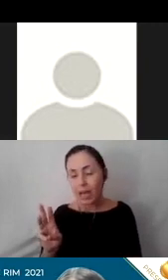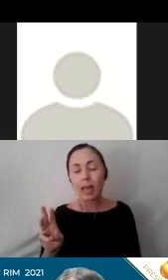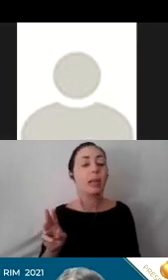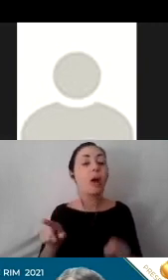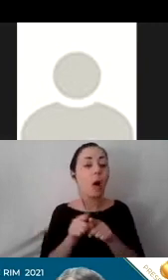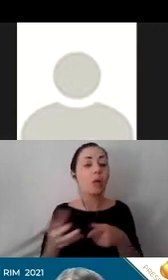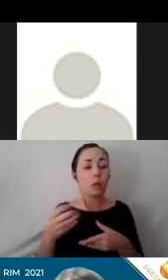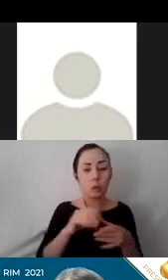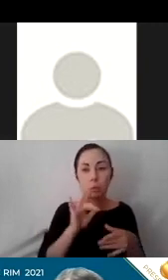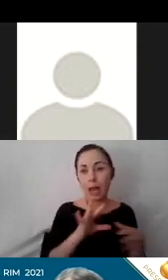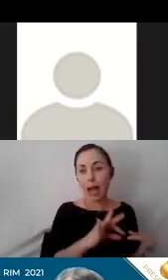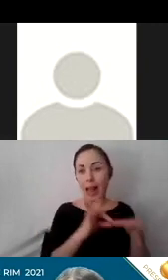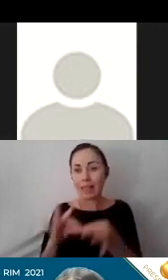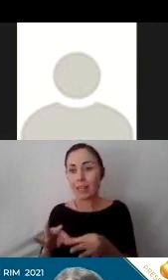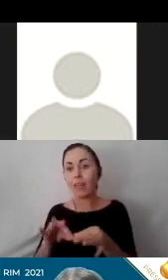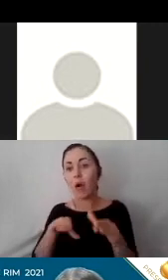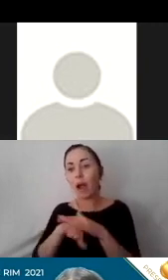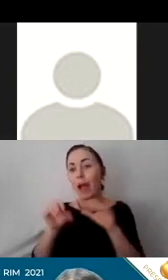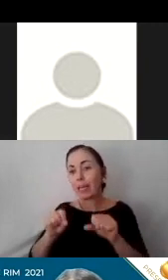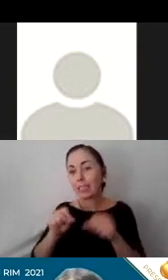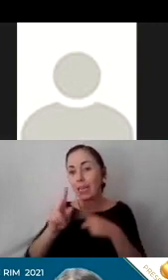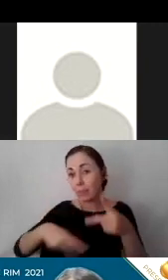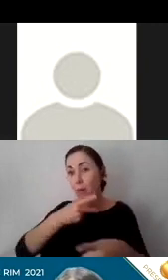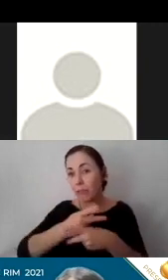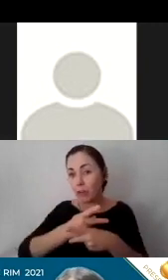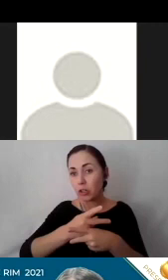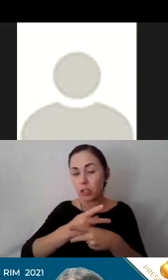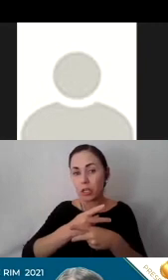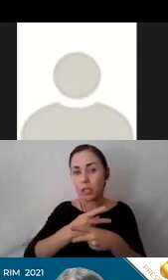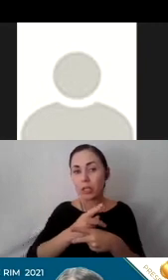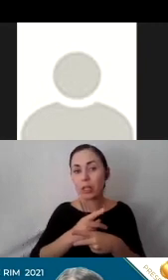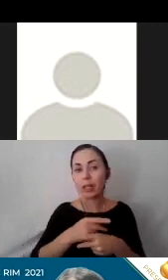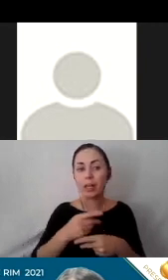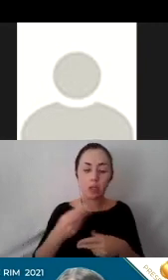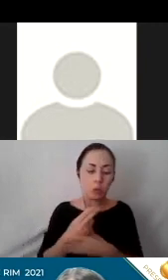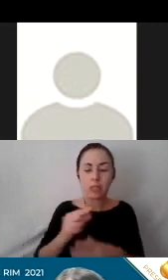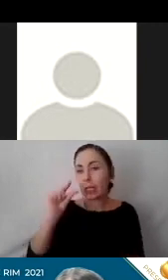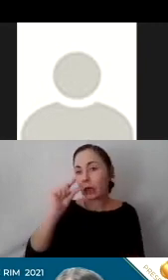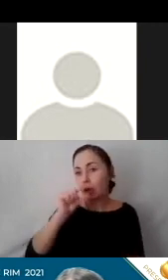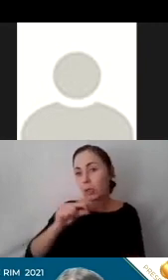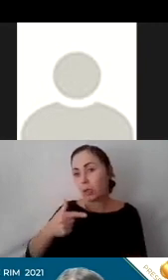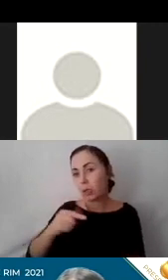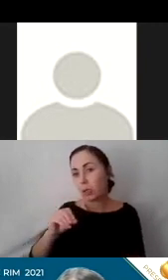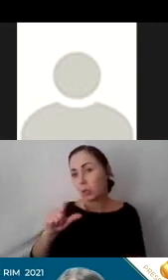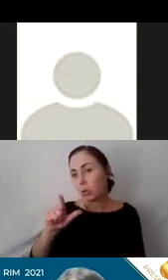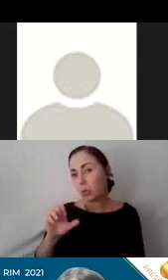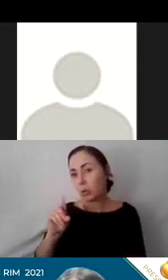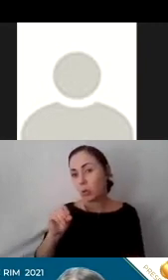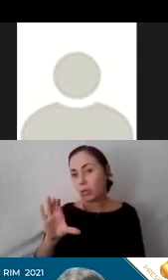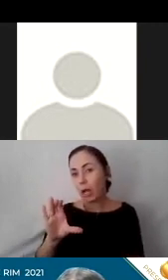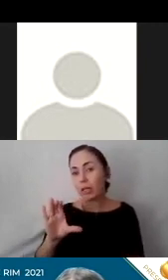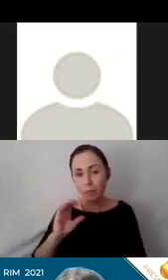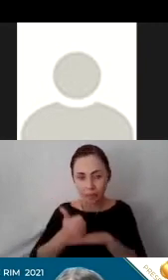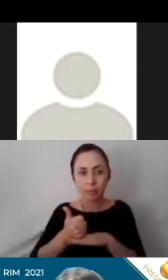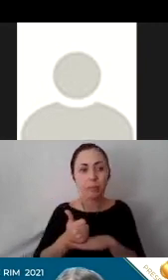a link to an accessible version which is in Google document form. This slide shows the front page of